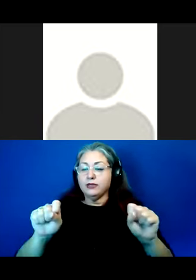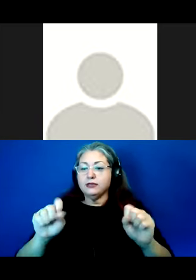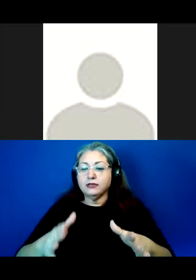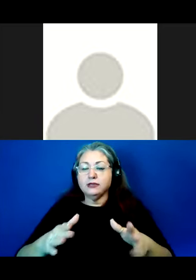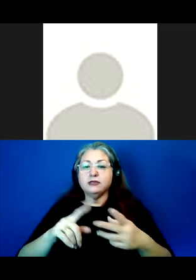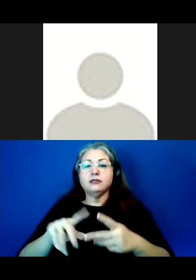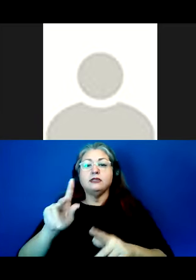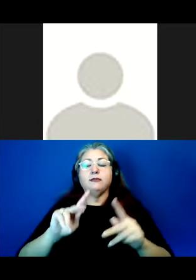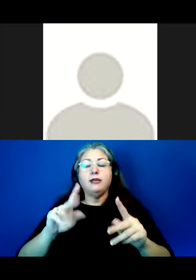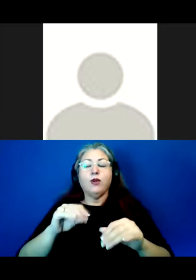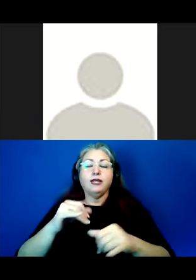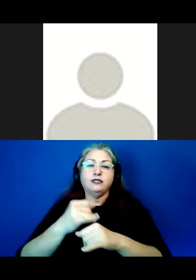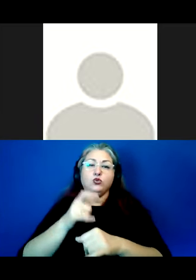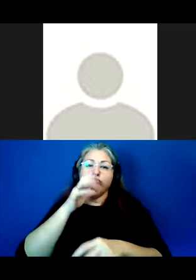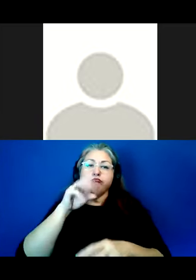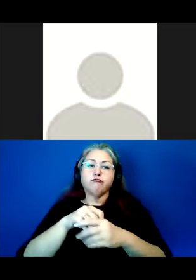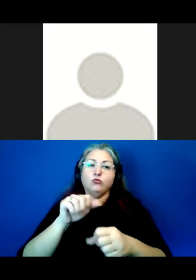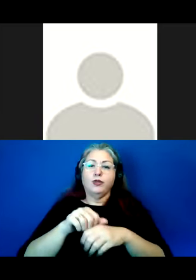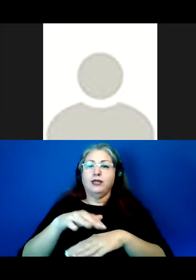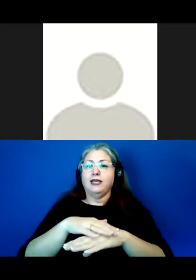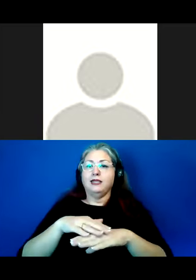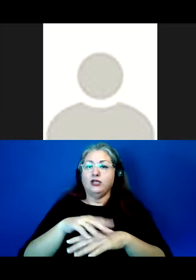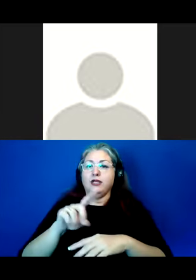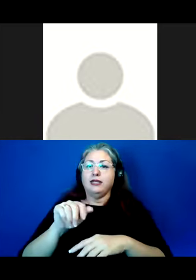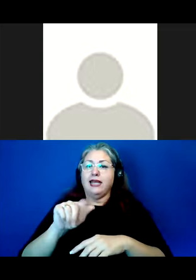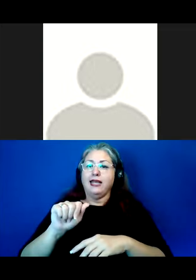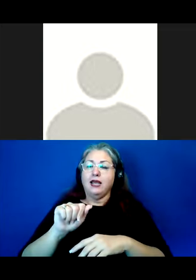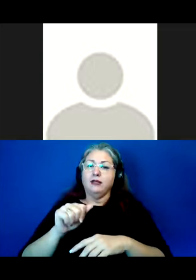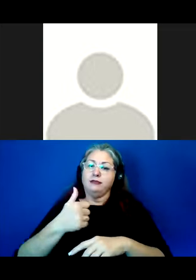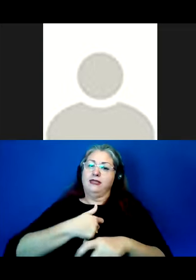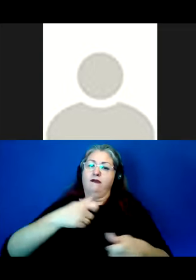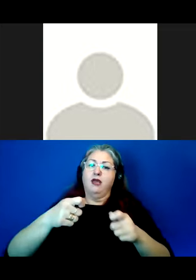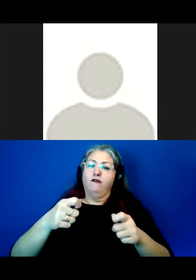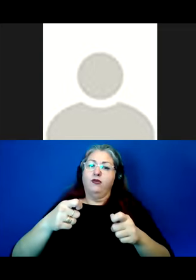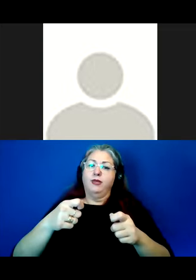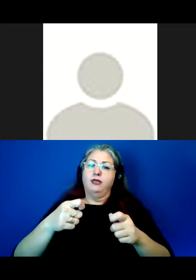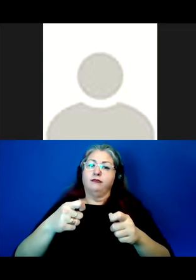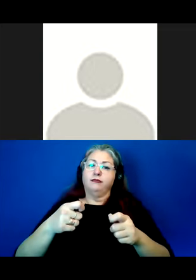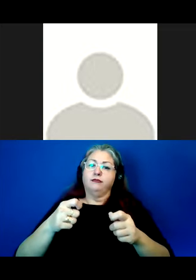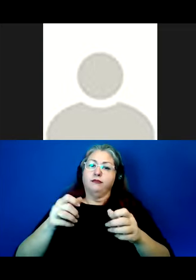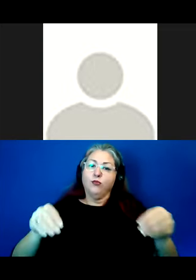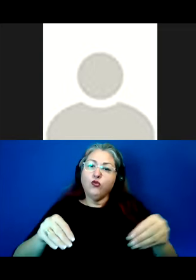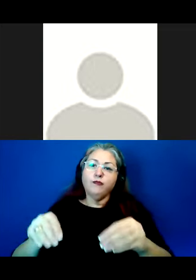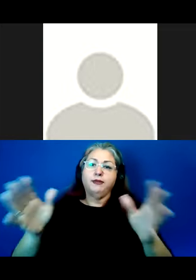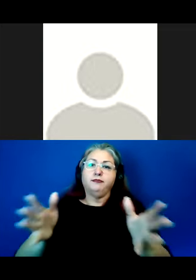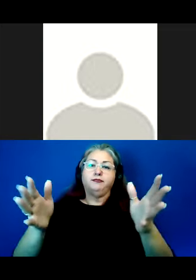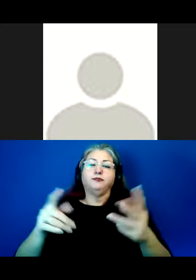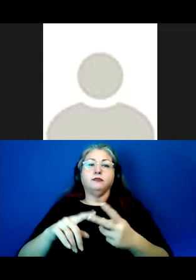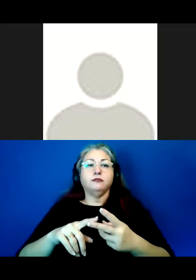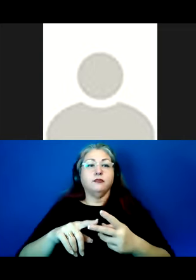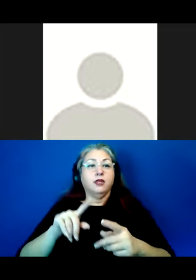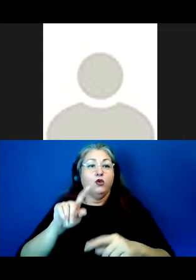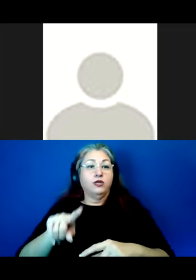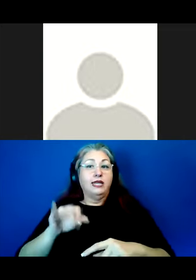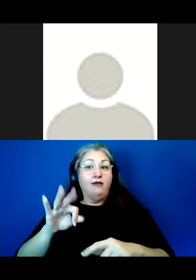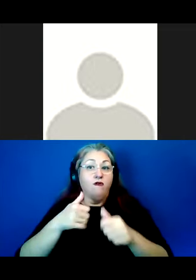individuals and institutions associated with the indigenous data sovereignty movement. The simple question is this, have protocols